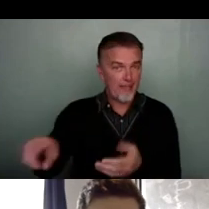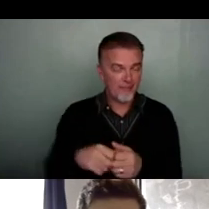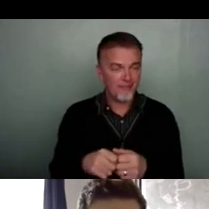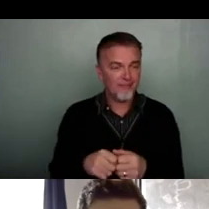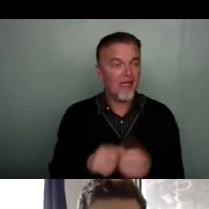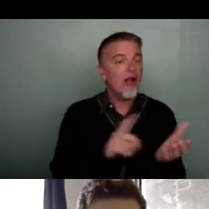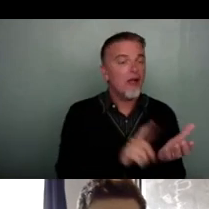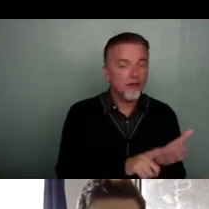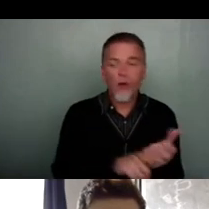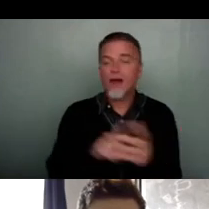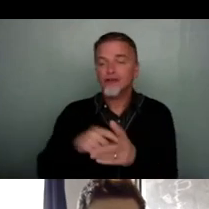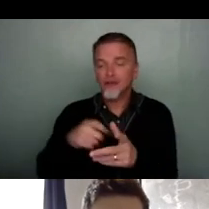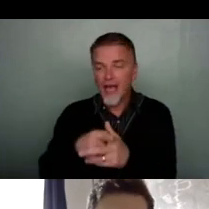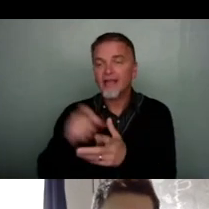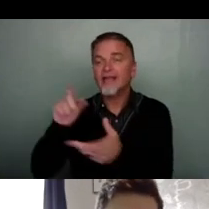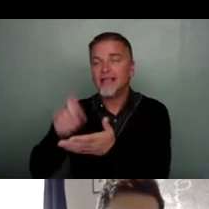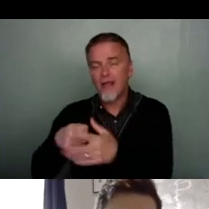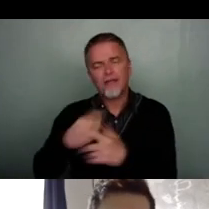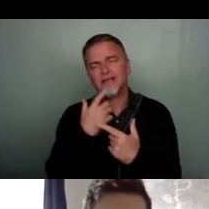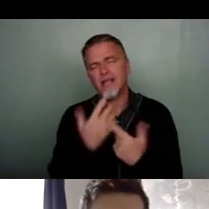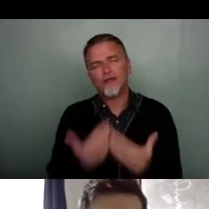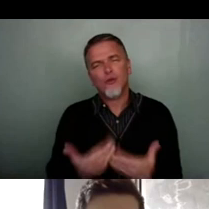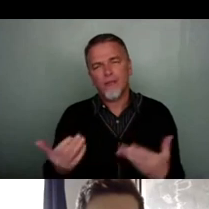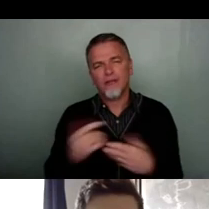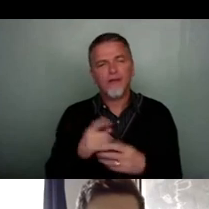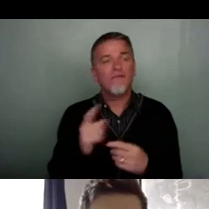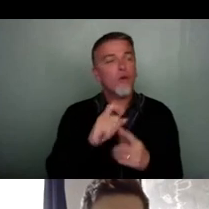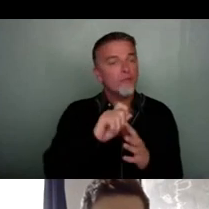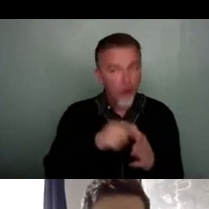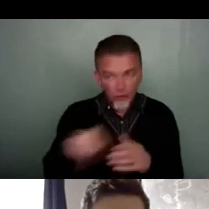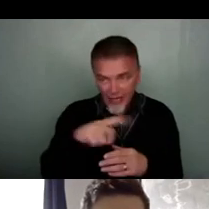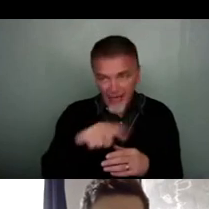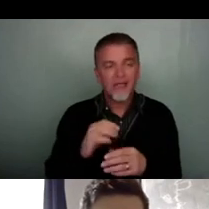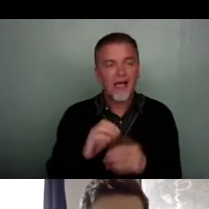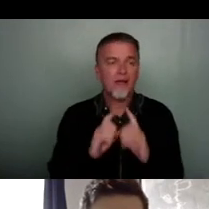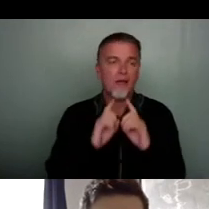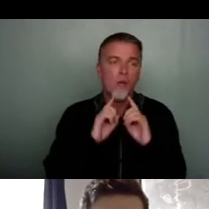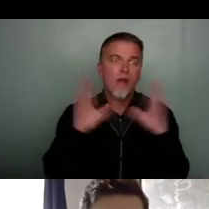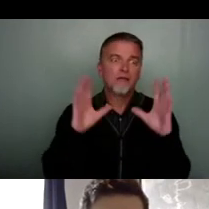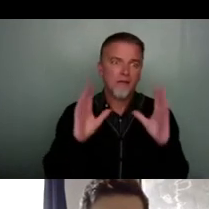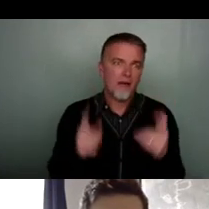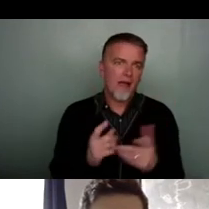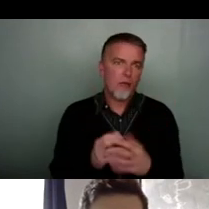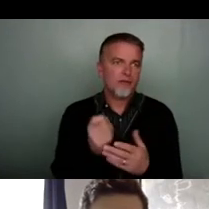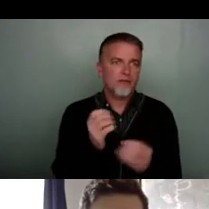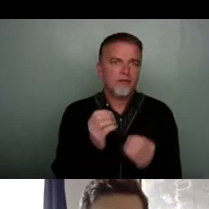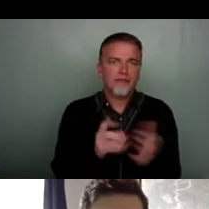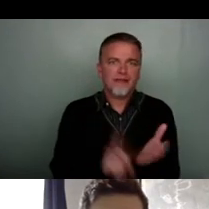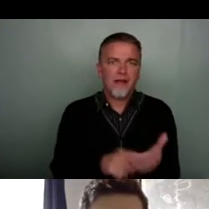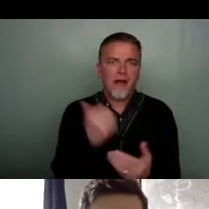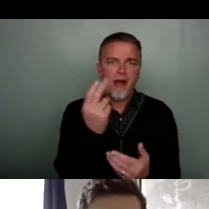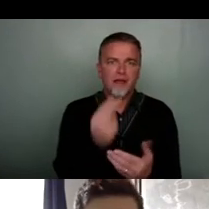Catherine, thank you so much, um, both for the project, um, and for the wonder that was Bristol Arts Channel and also,